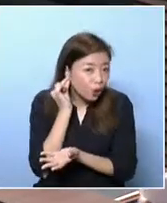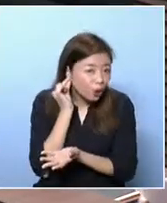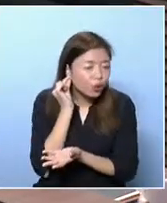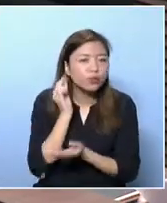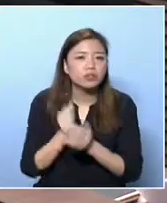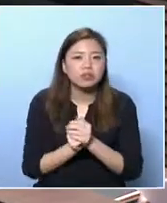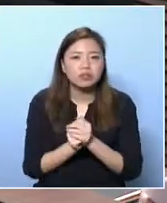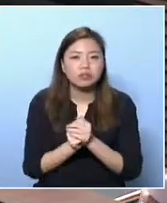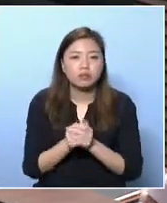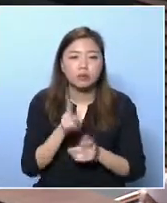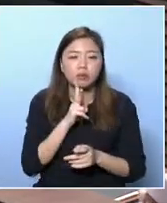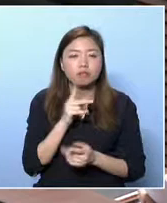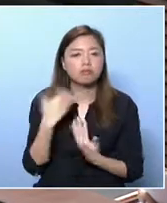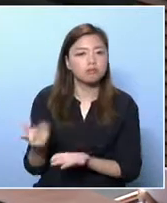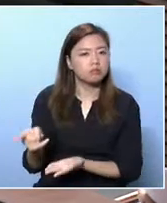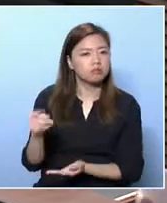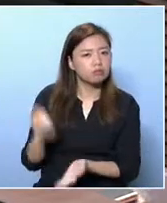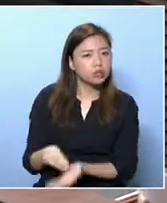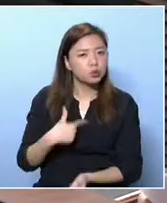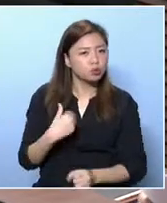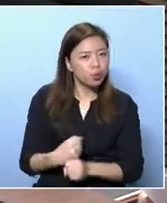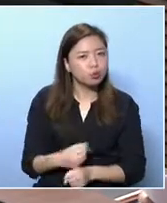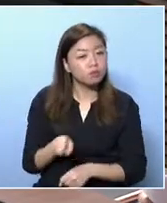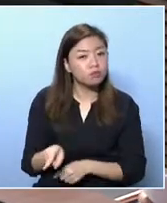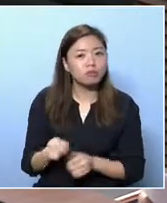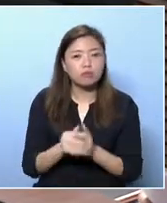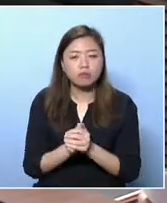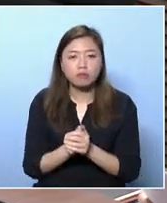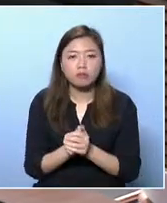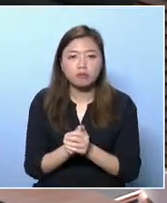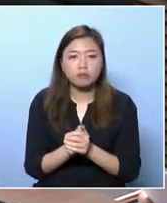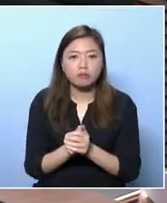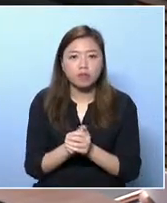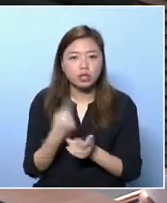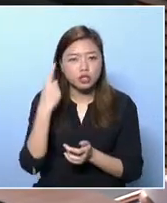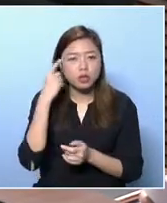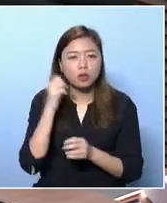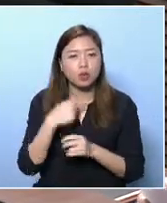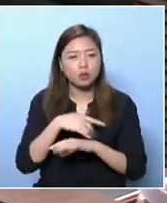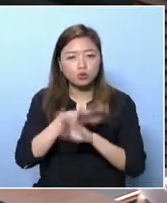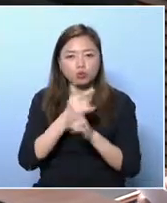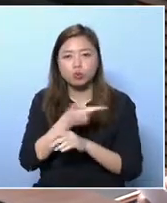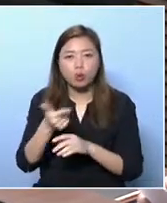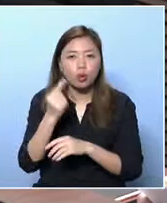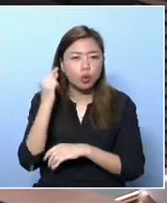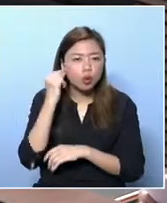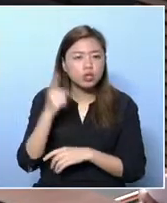But many women are regarded as a natural home carers.